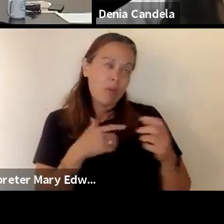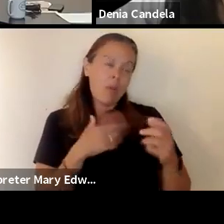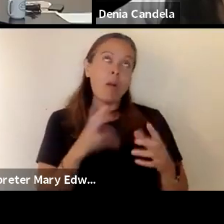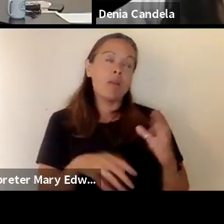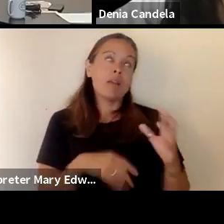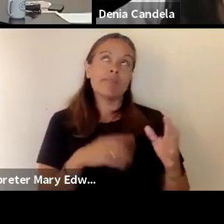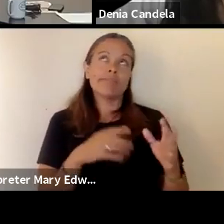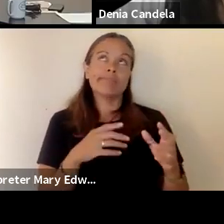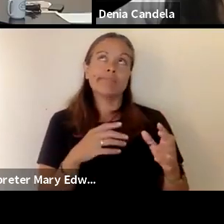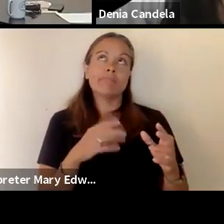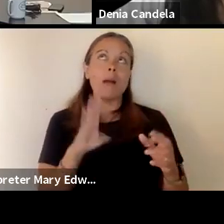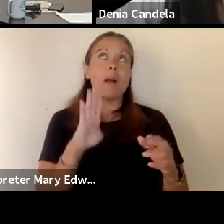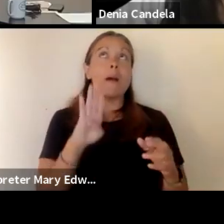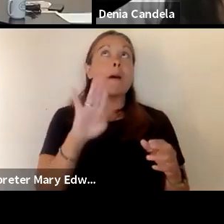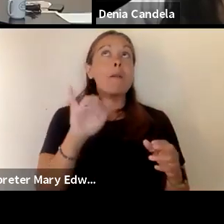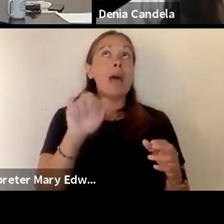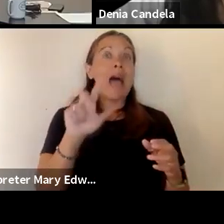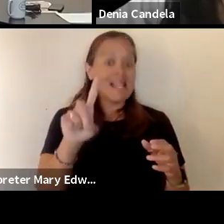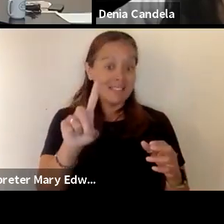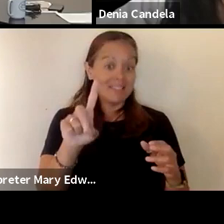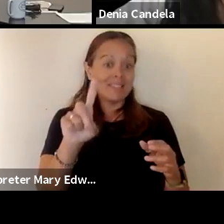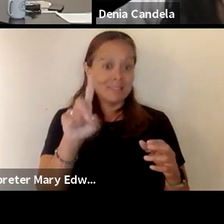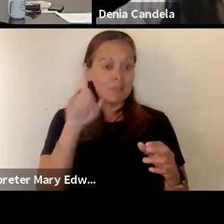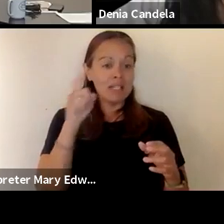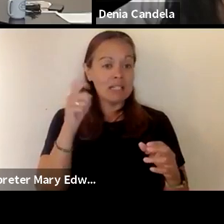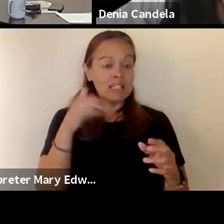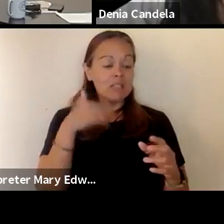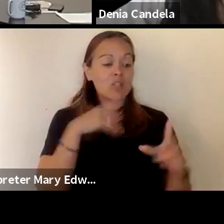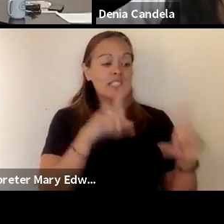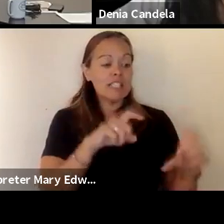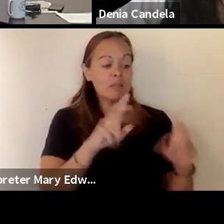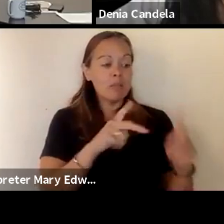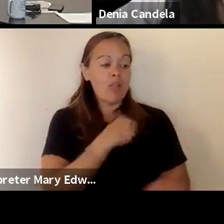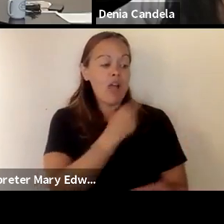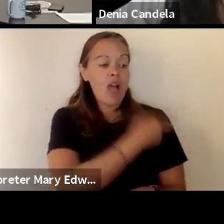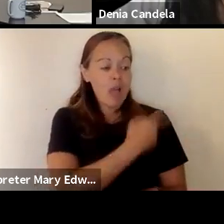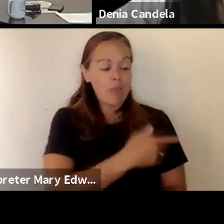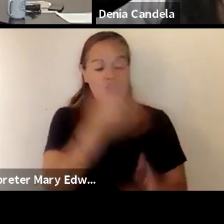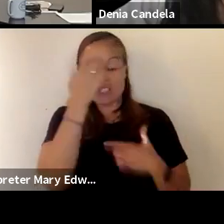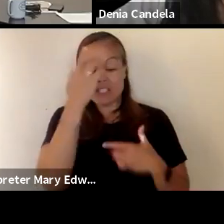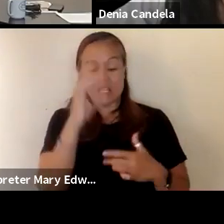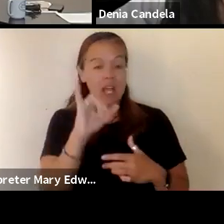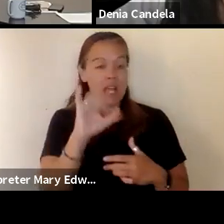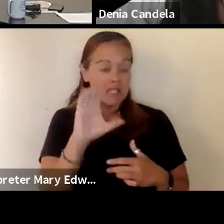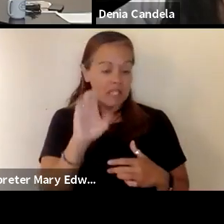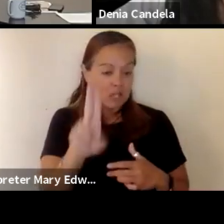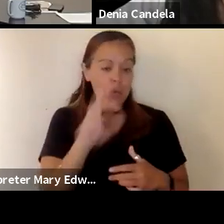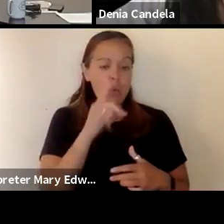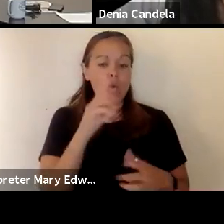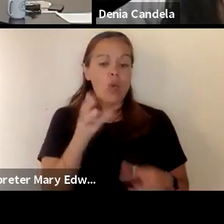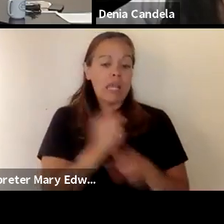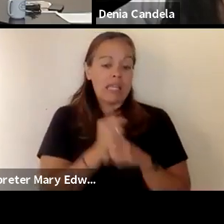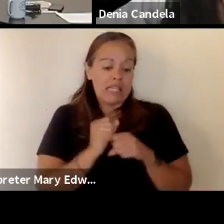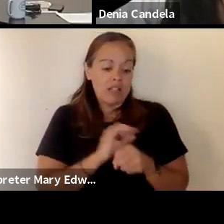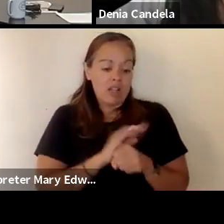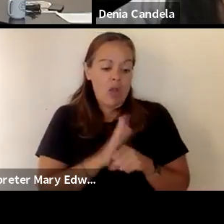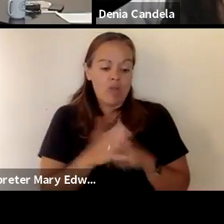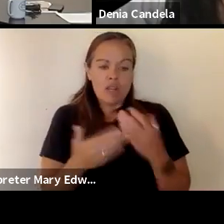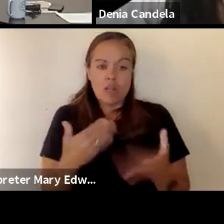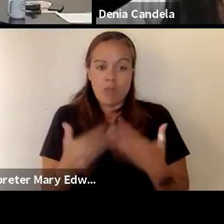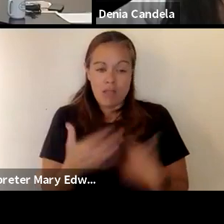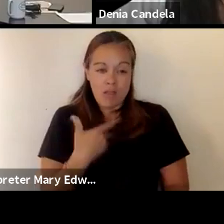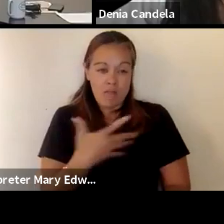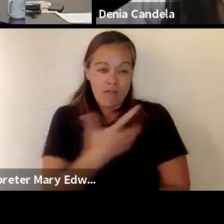variant because we're testing people in the hospital or who are sick in the icu or who get coded even though they're vaccinated